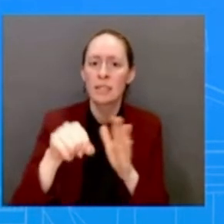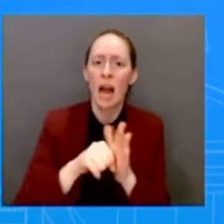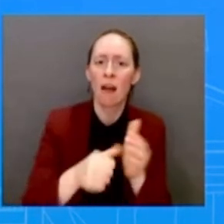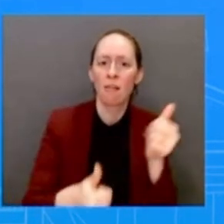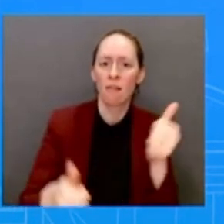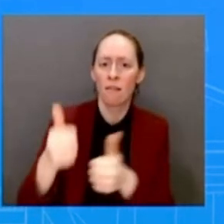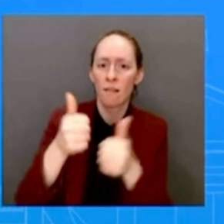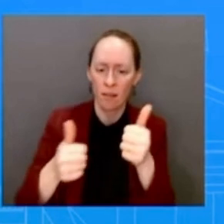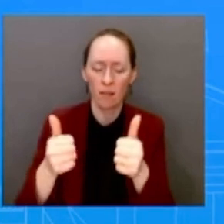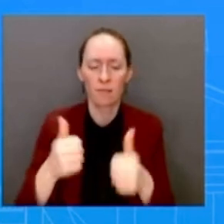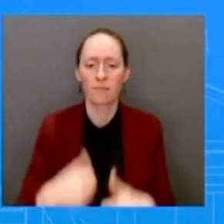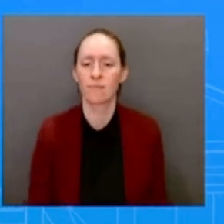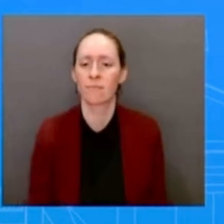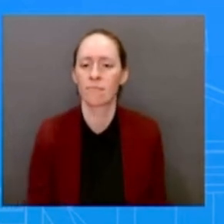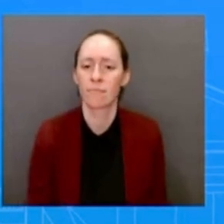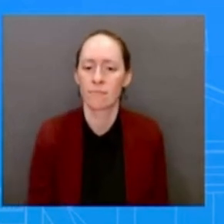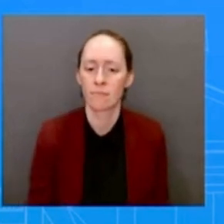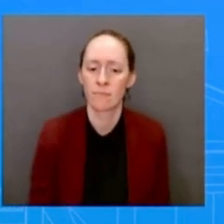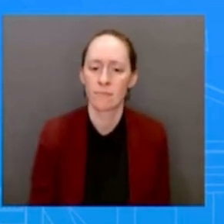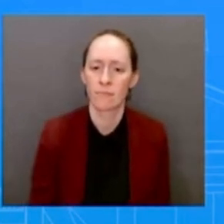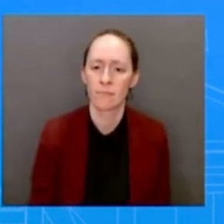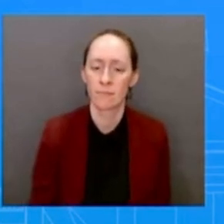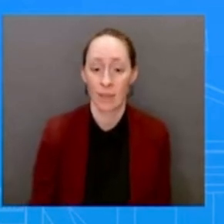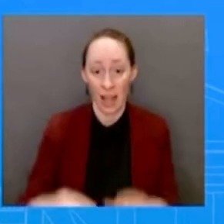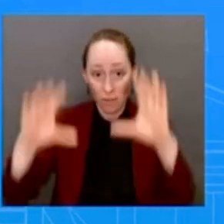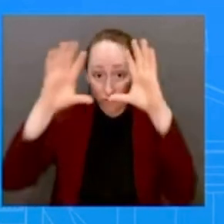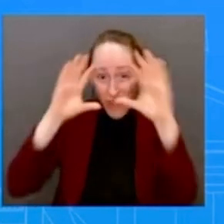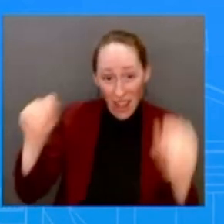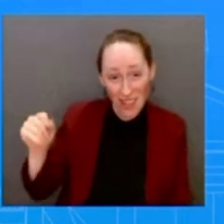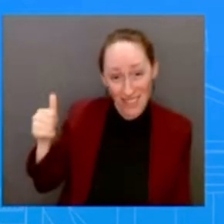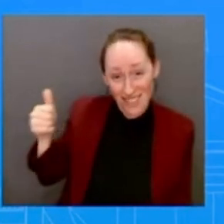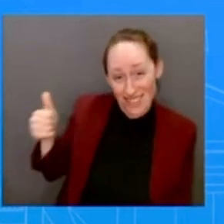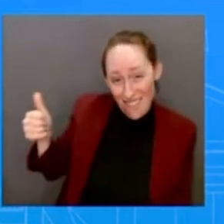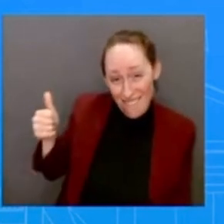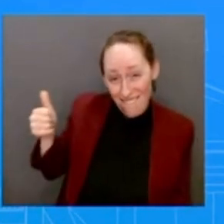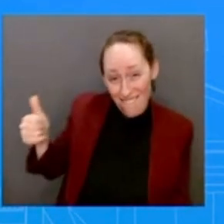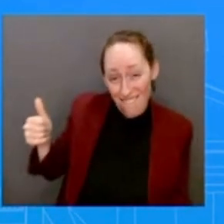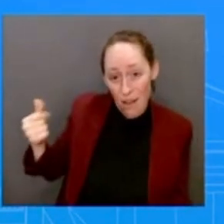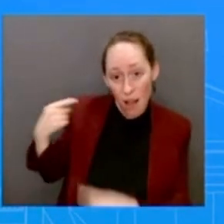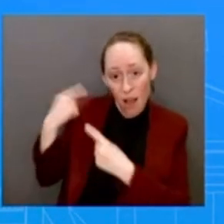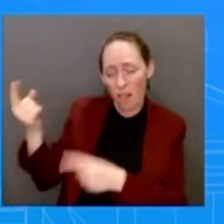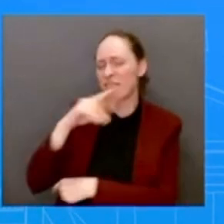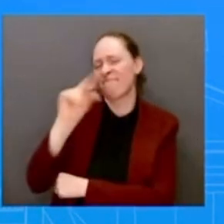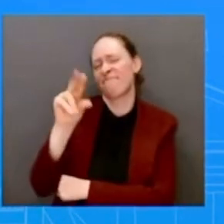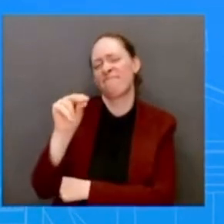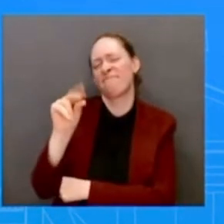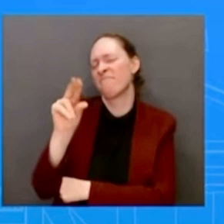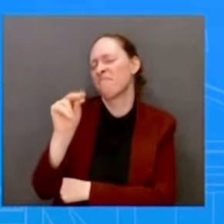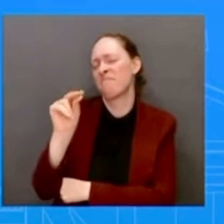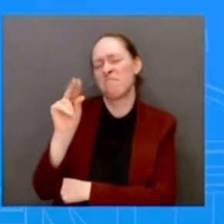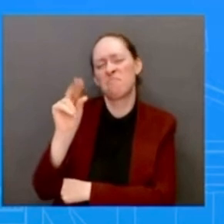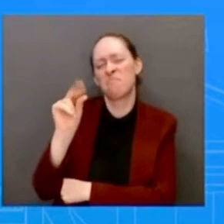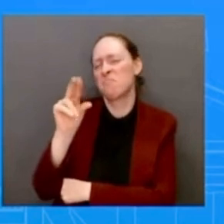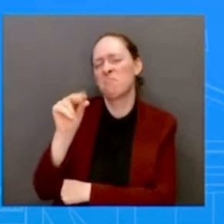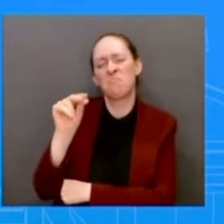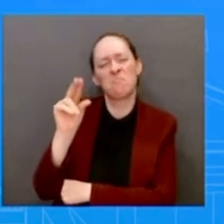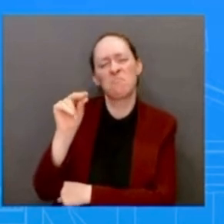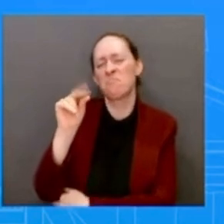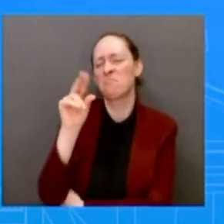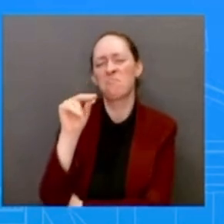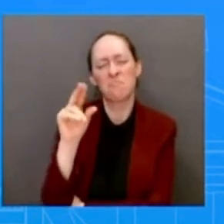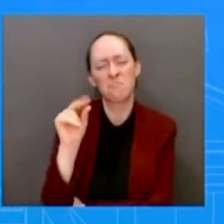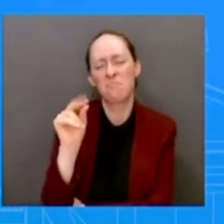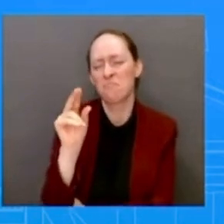the president himself said, no, I have no plans to go. And then yesterday said he'll go at some point. So I'm just trying to get... I think he was asked a direct question and he's